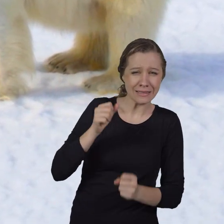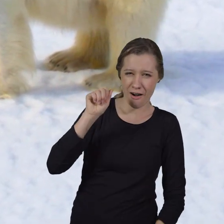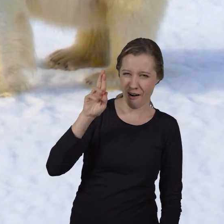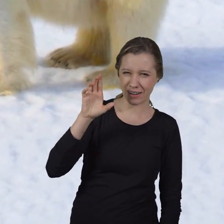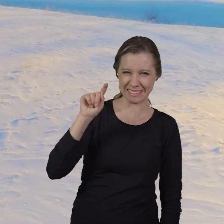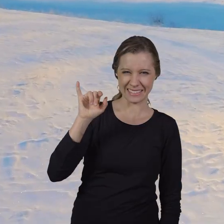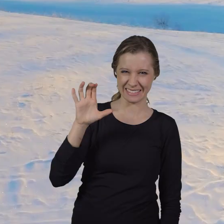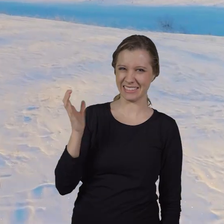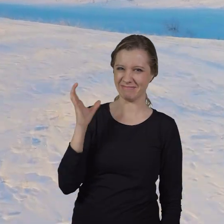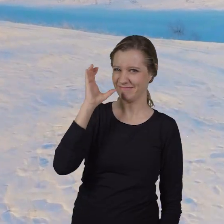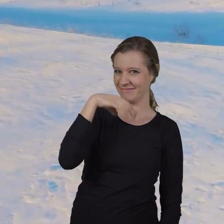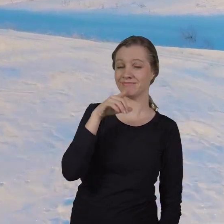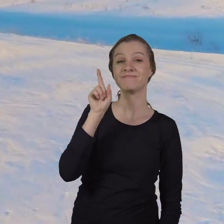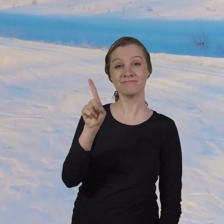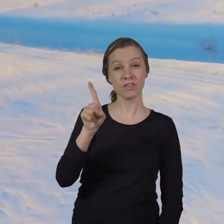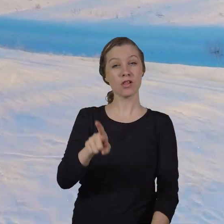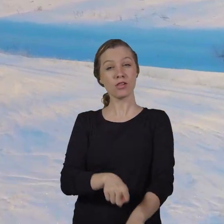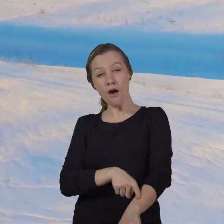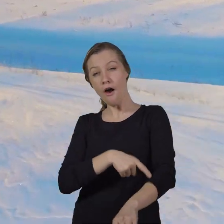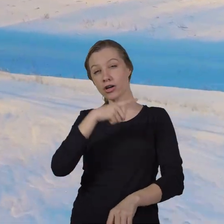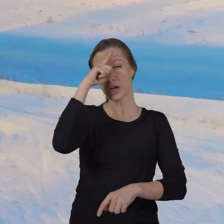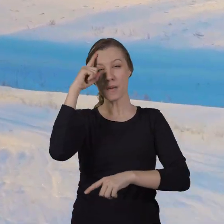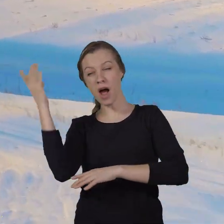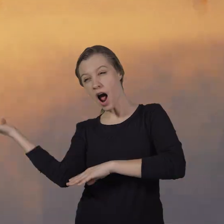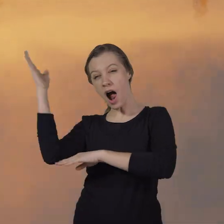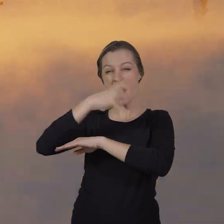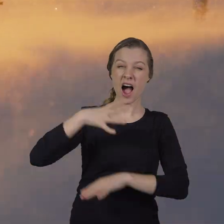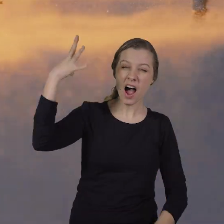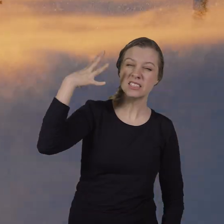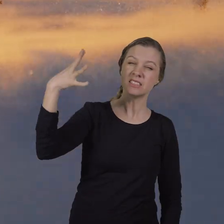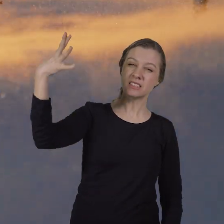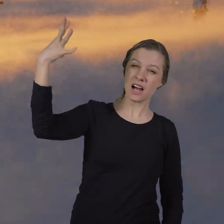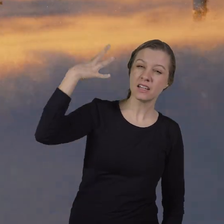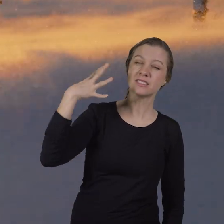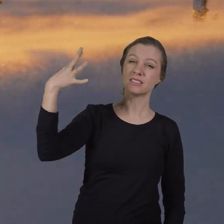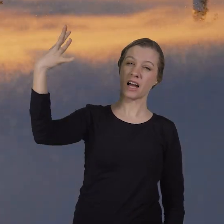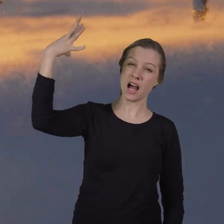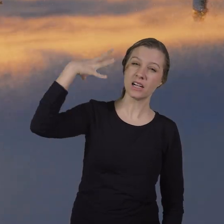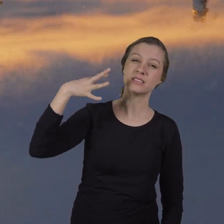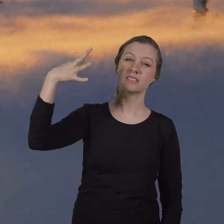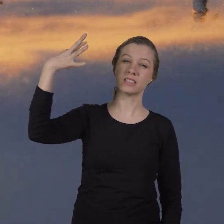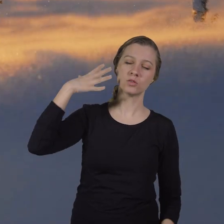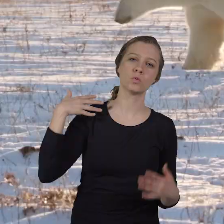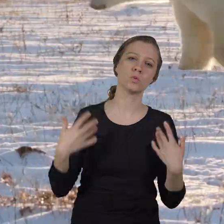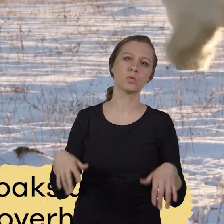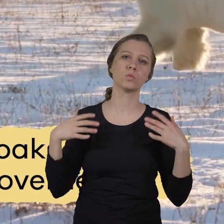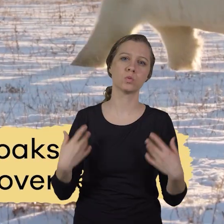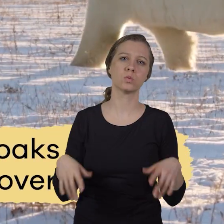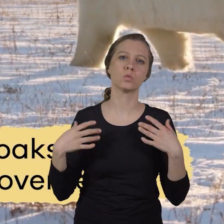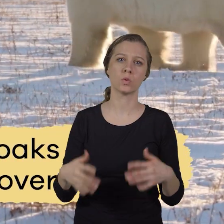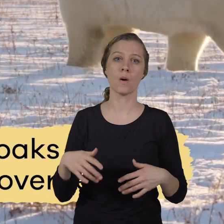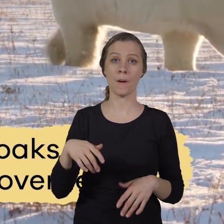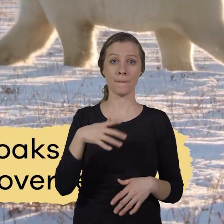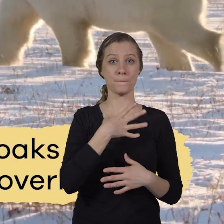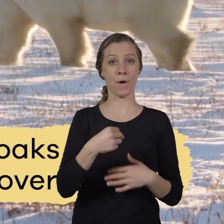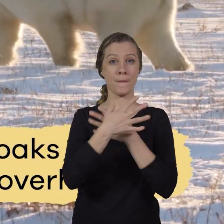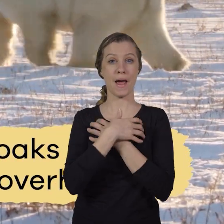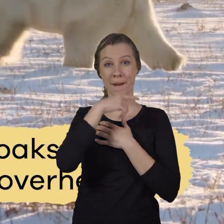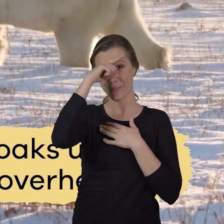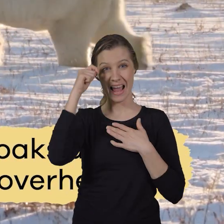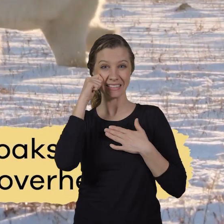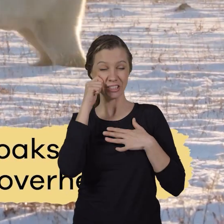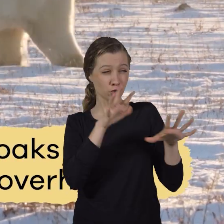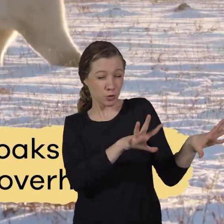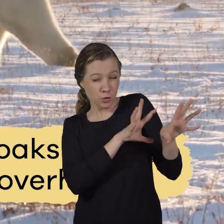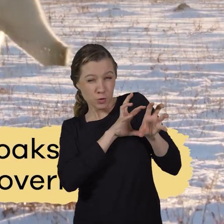arctic. However, on long summer days, there is a lot of sun. Polar bears' black